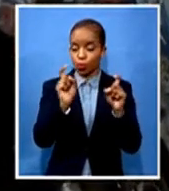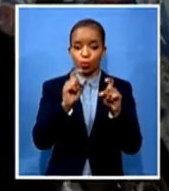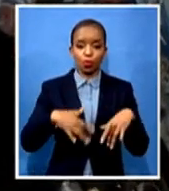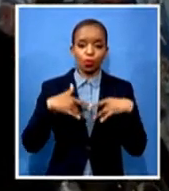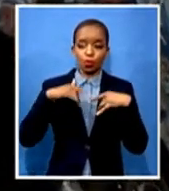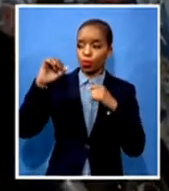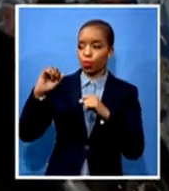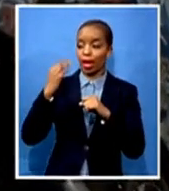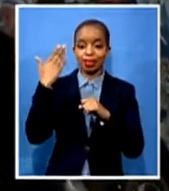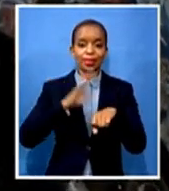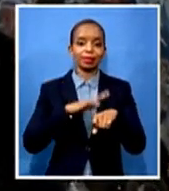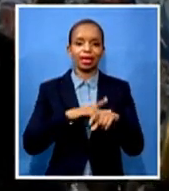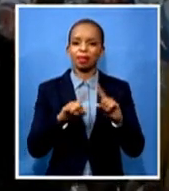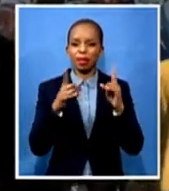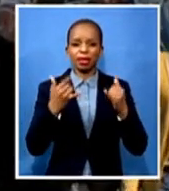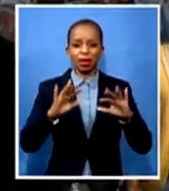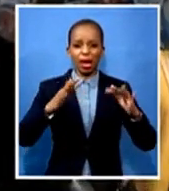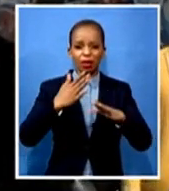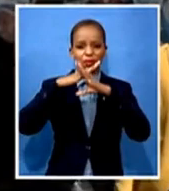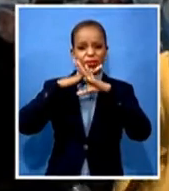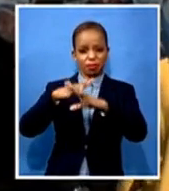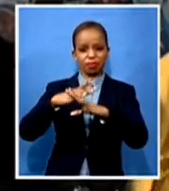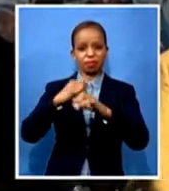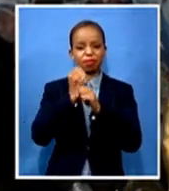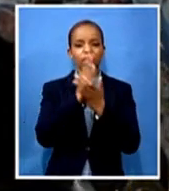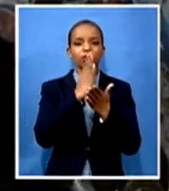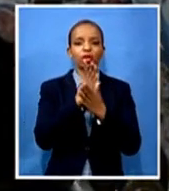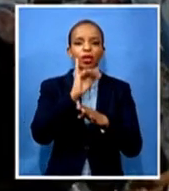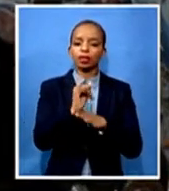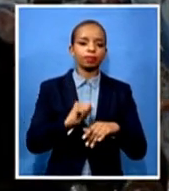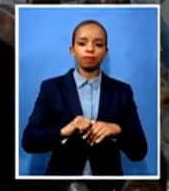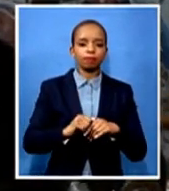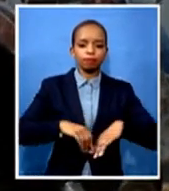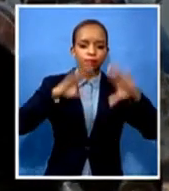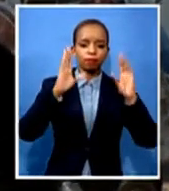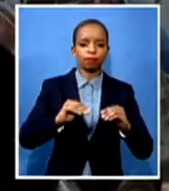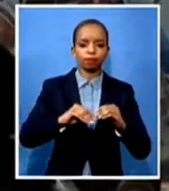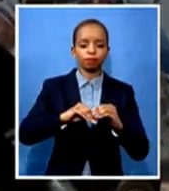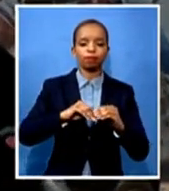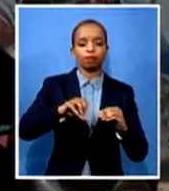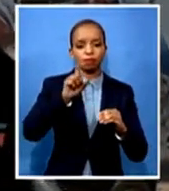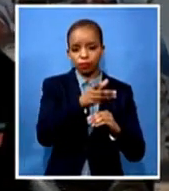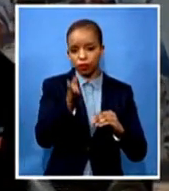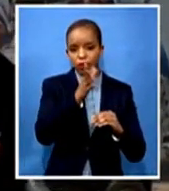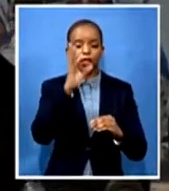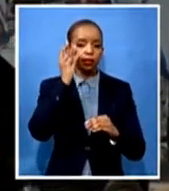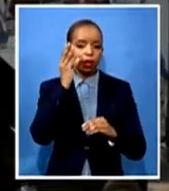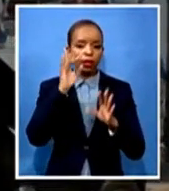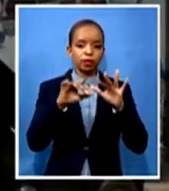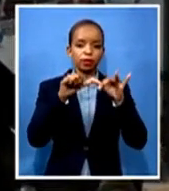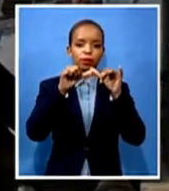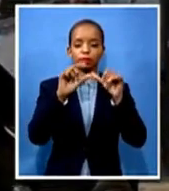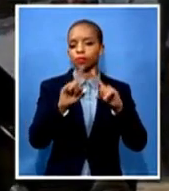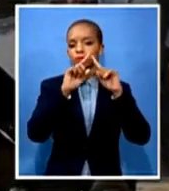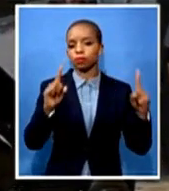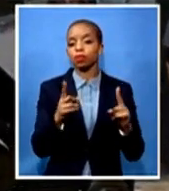making sure that we put an end and a stop to such experiences of the upcoming cricketers who would want